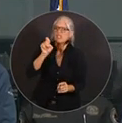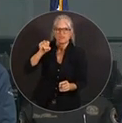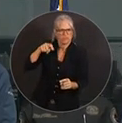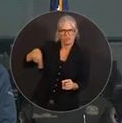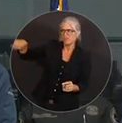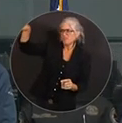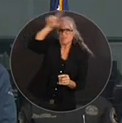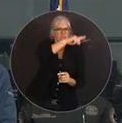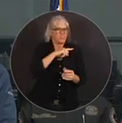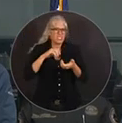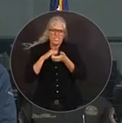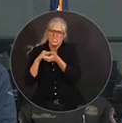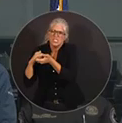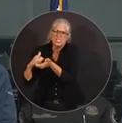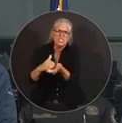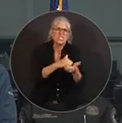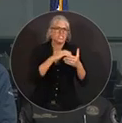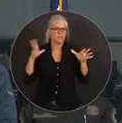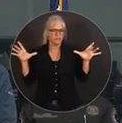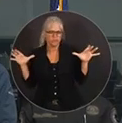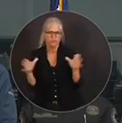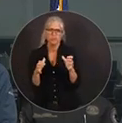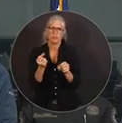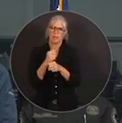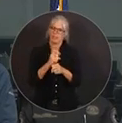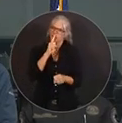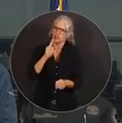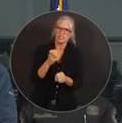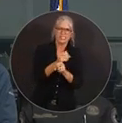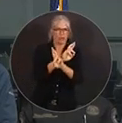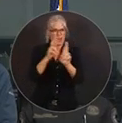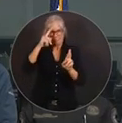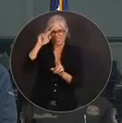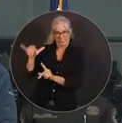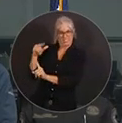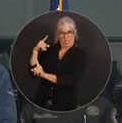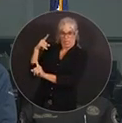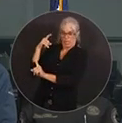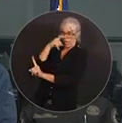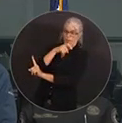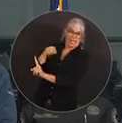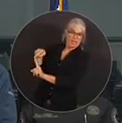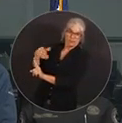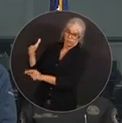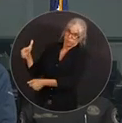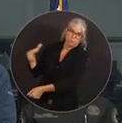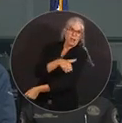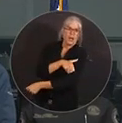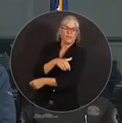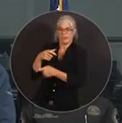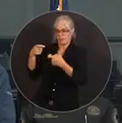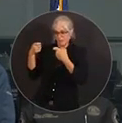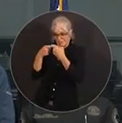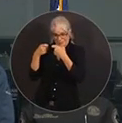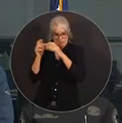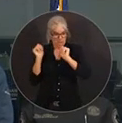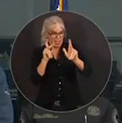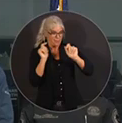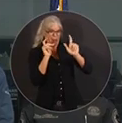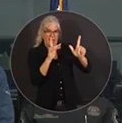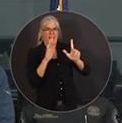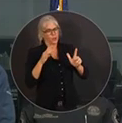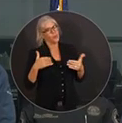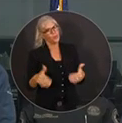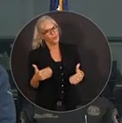to be ready for this potentially very complicated power restoration mission subsequent to the landing of Hurricane Milton.